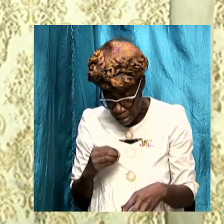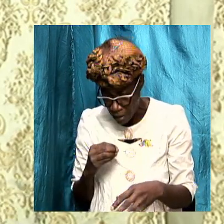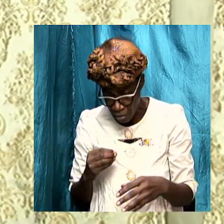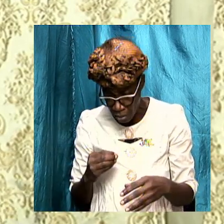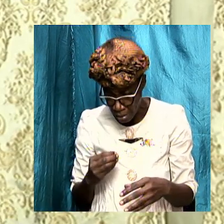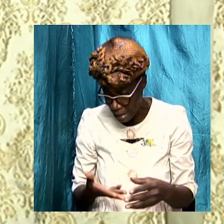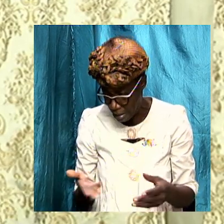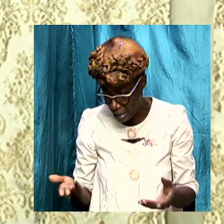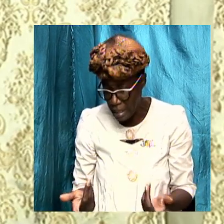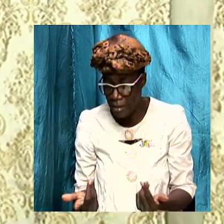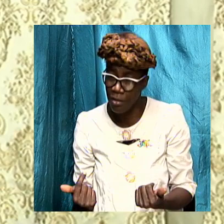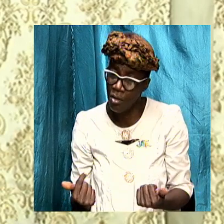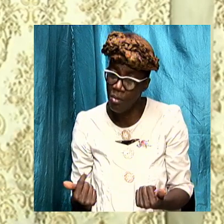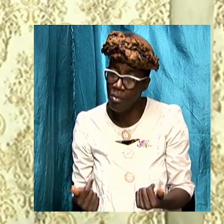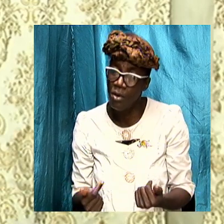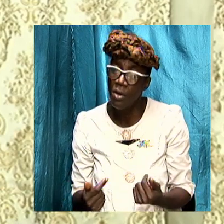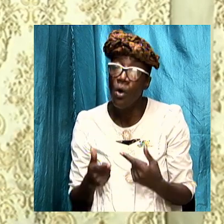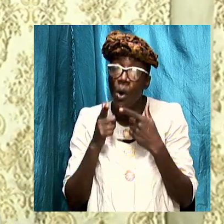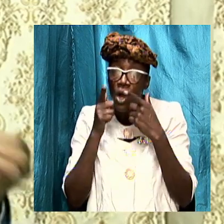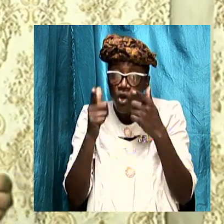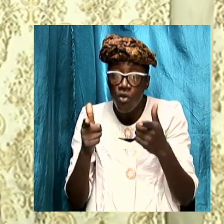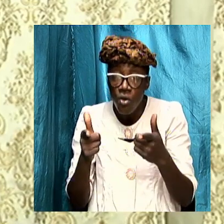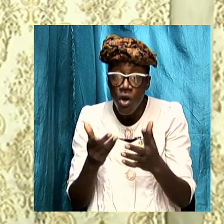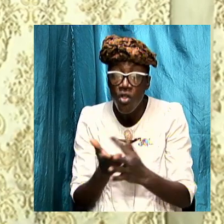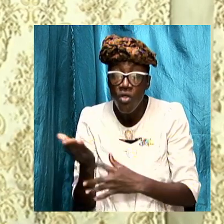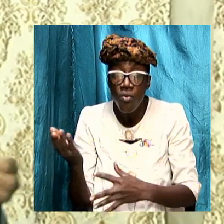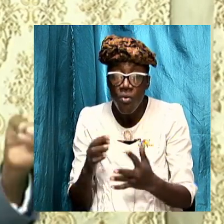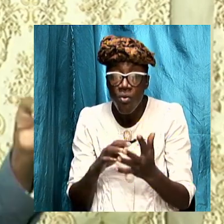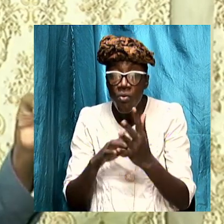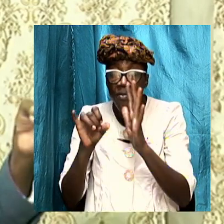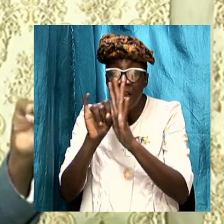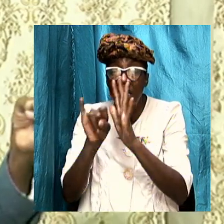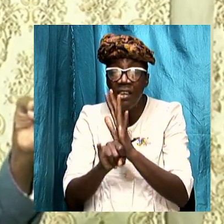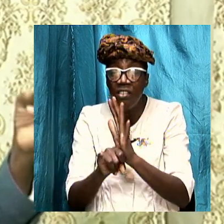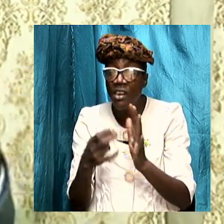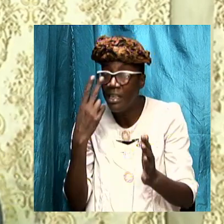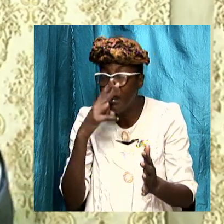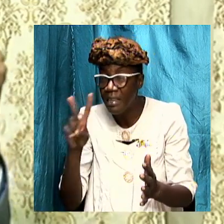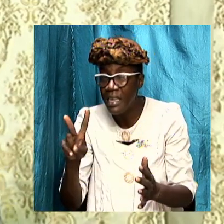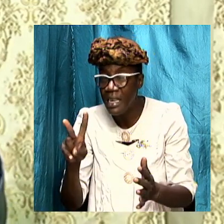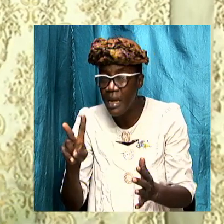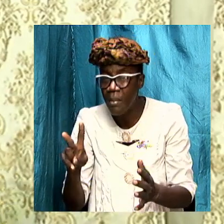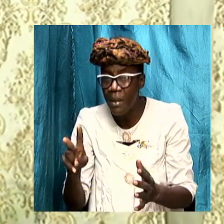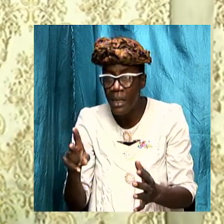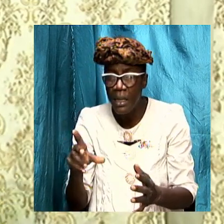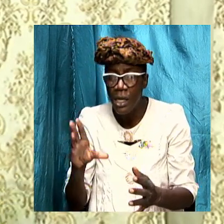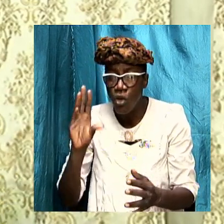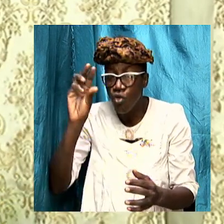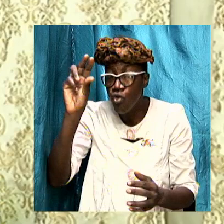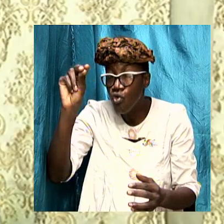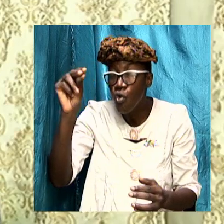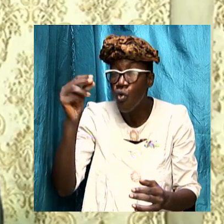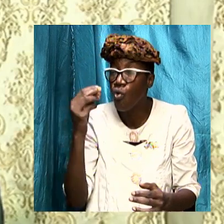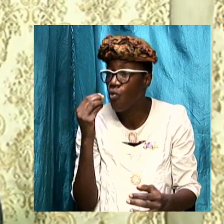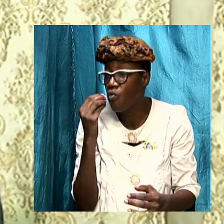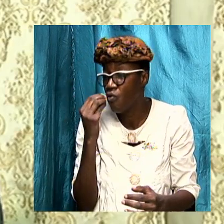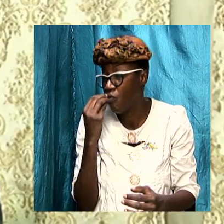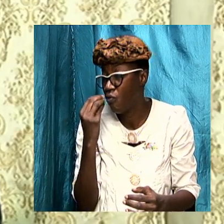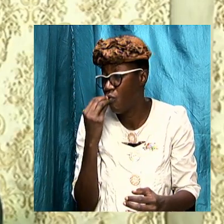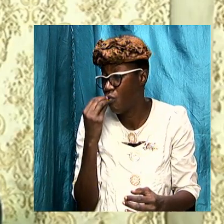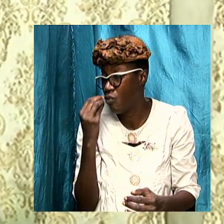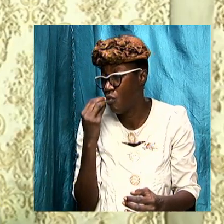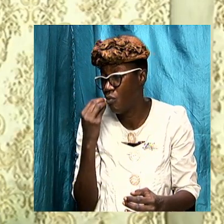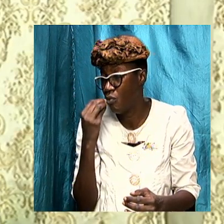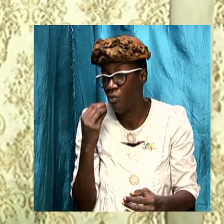and as we look through revelation we will see them yes the famine that is to come and we spoke about those things